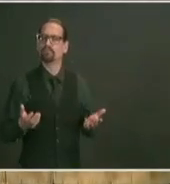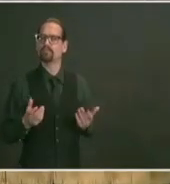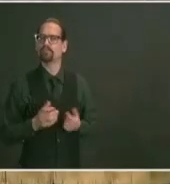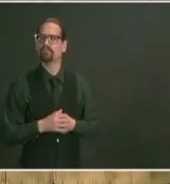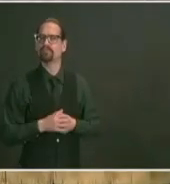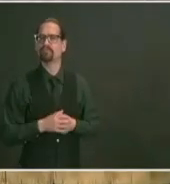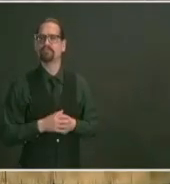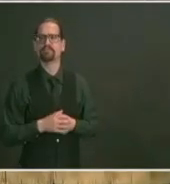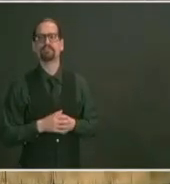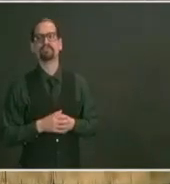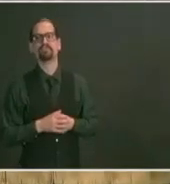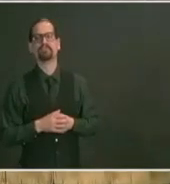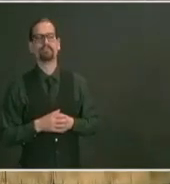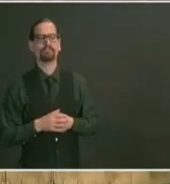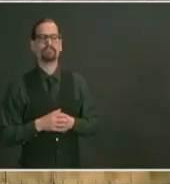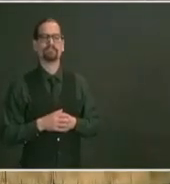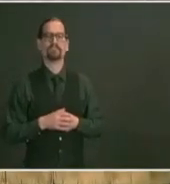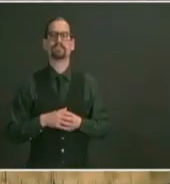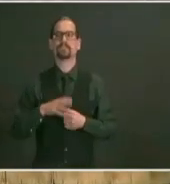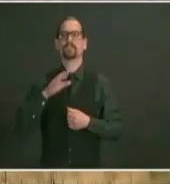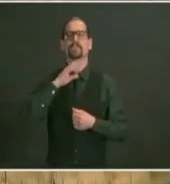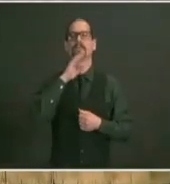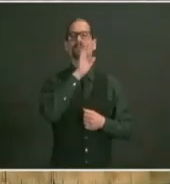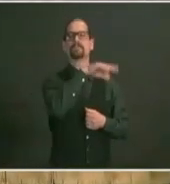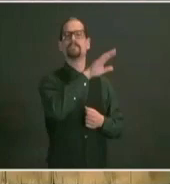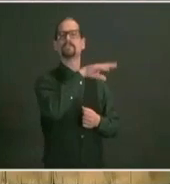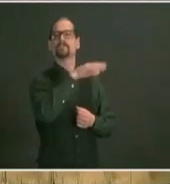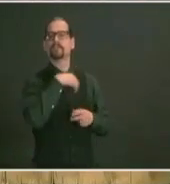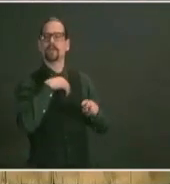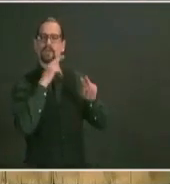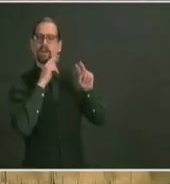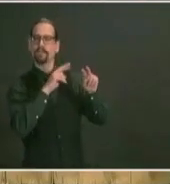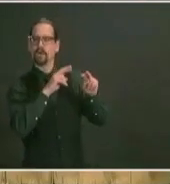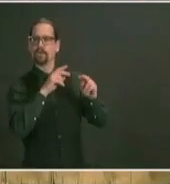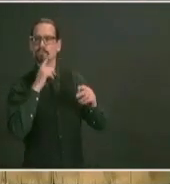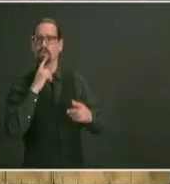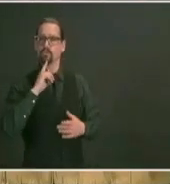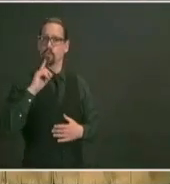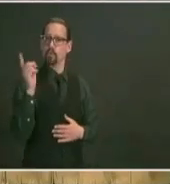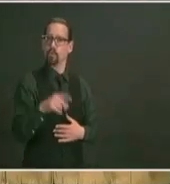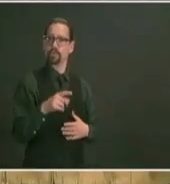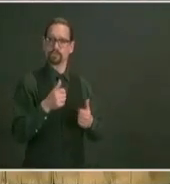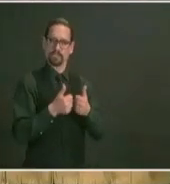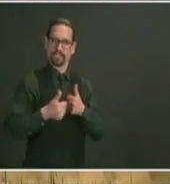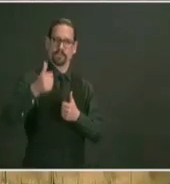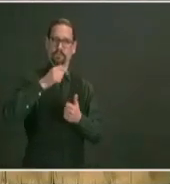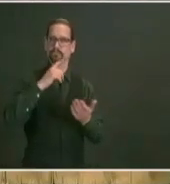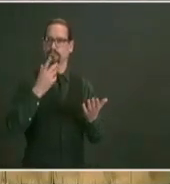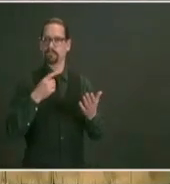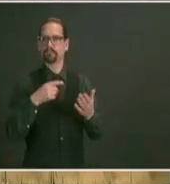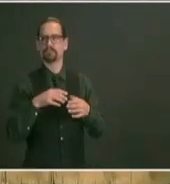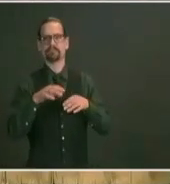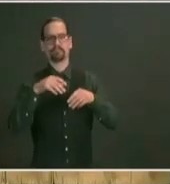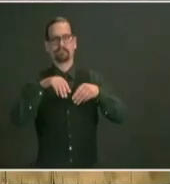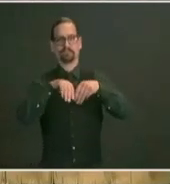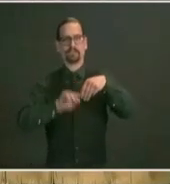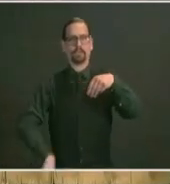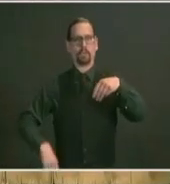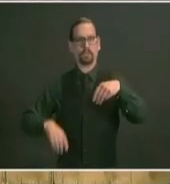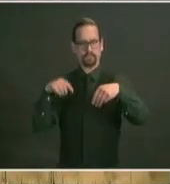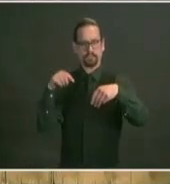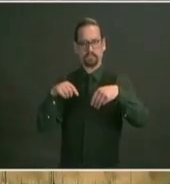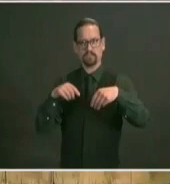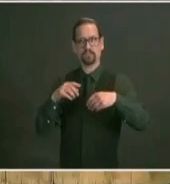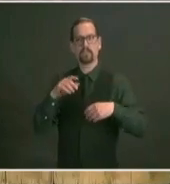and the emergency uh authority here in the state when do you have a date on that do you have a date that you're looking at who calls that to an end is that you